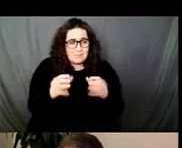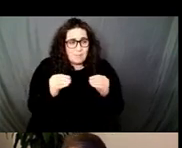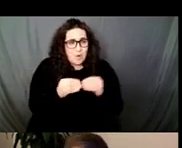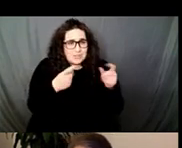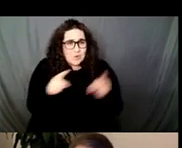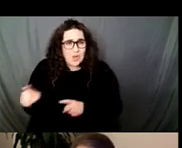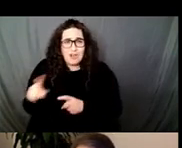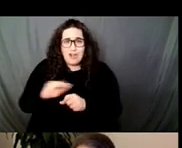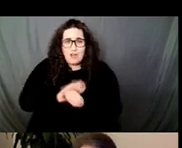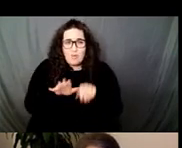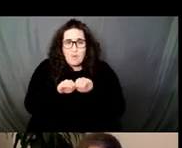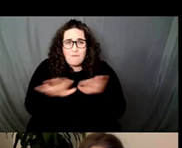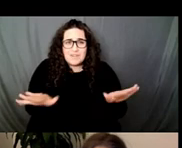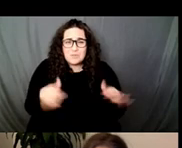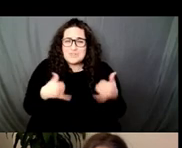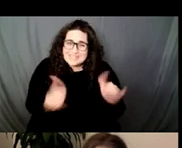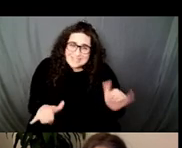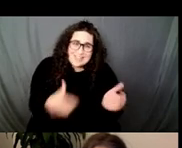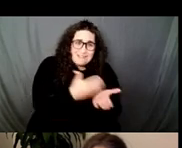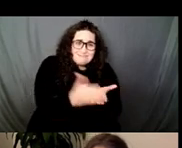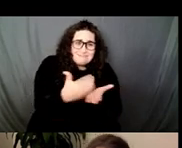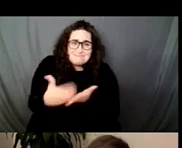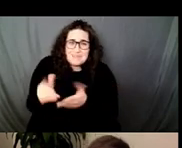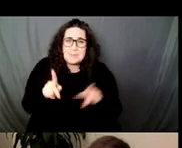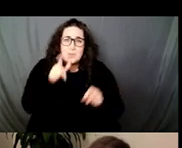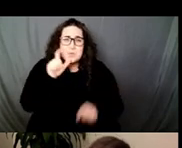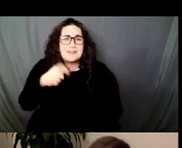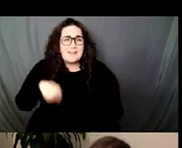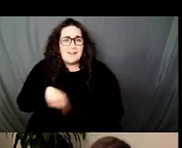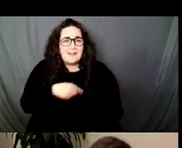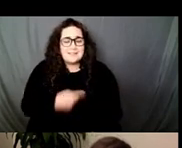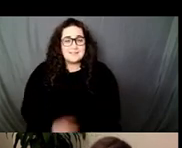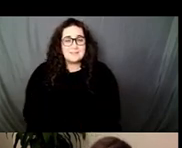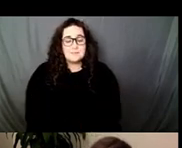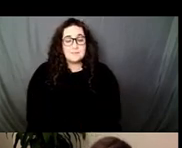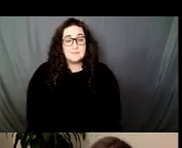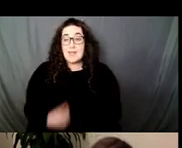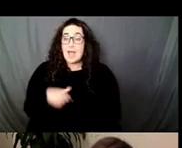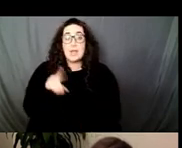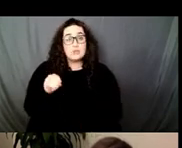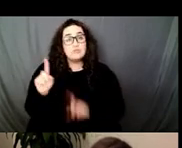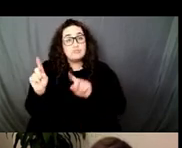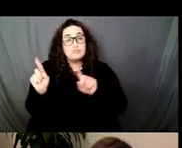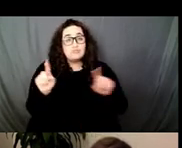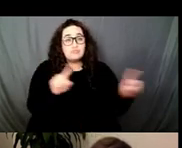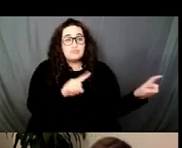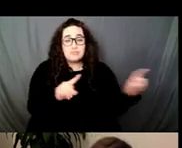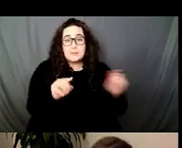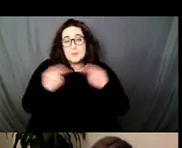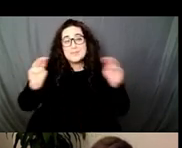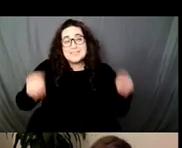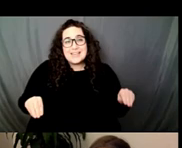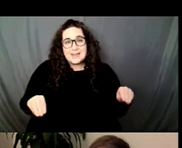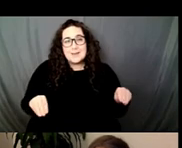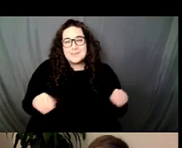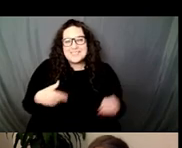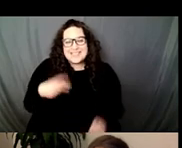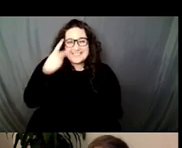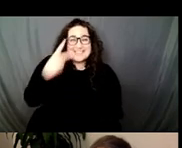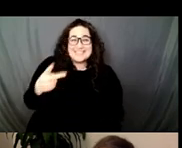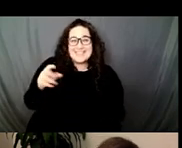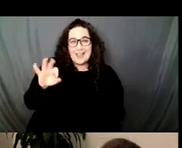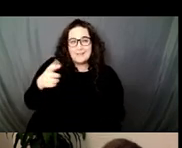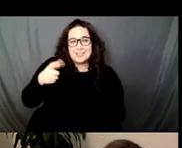still often go to museums like the Museum of Contemporary Art or the Art Institute of Chicago to encounter FGT's work